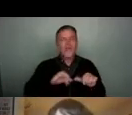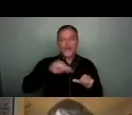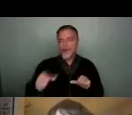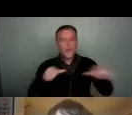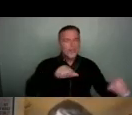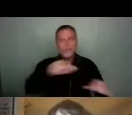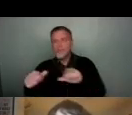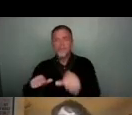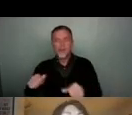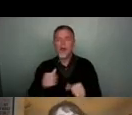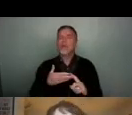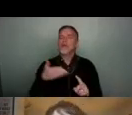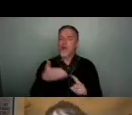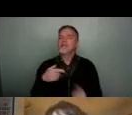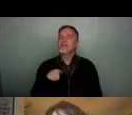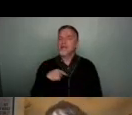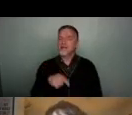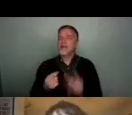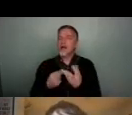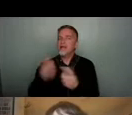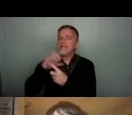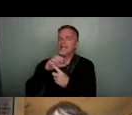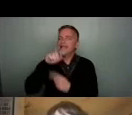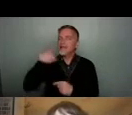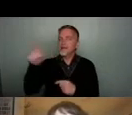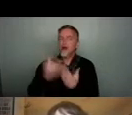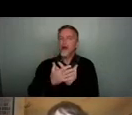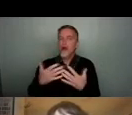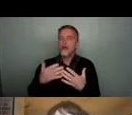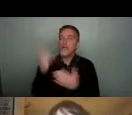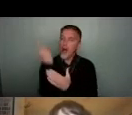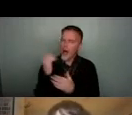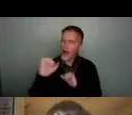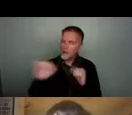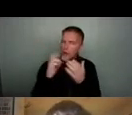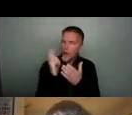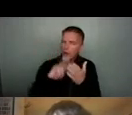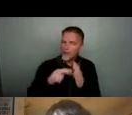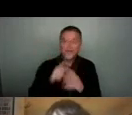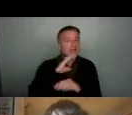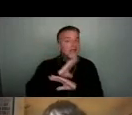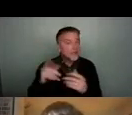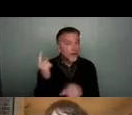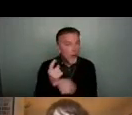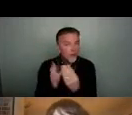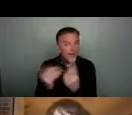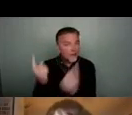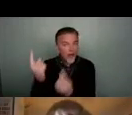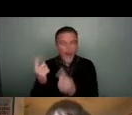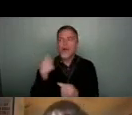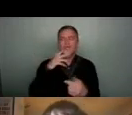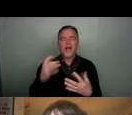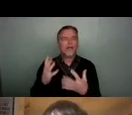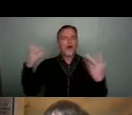something that we were noticing in other cities that lots of the arts organizations who weren't talking to one another. It felt like there was a lot of